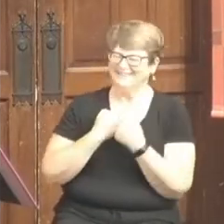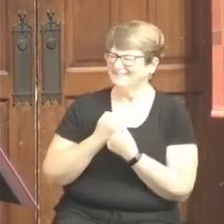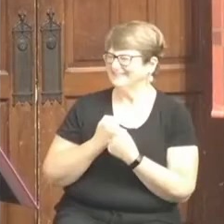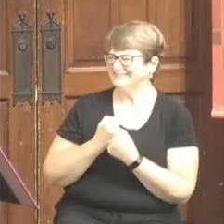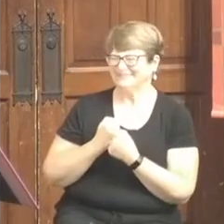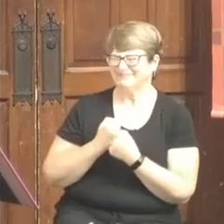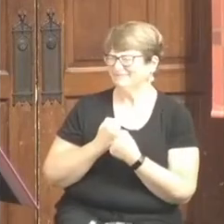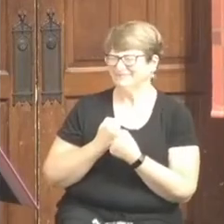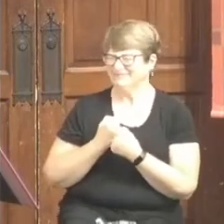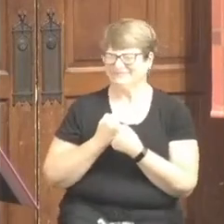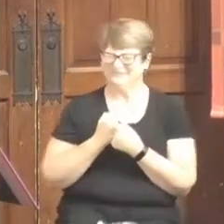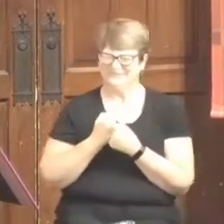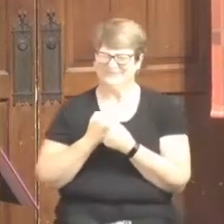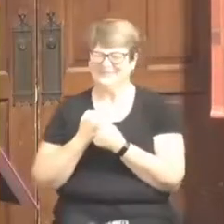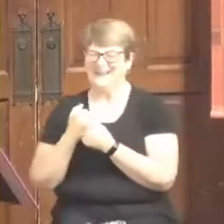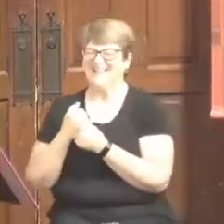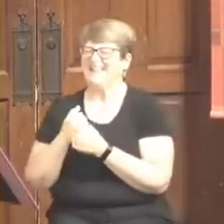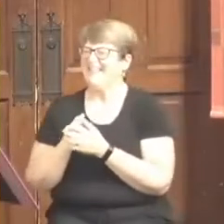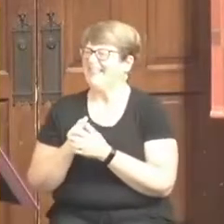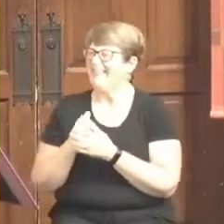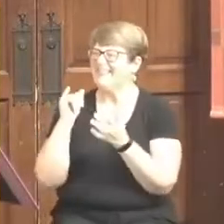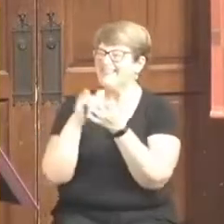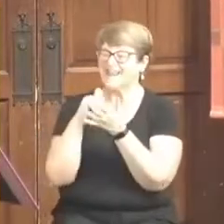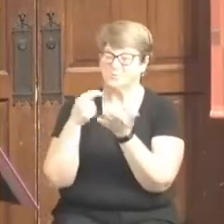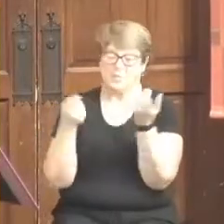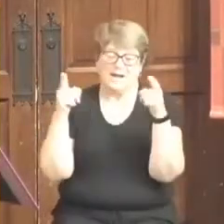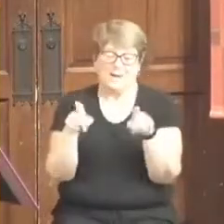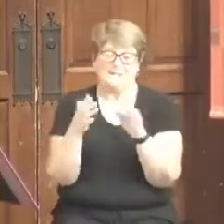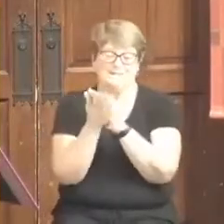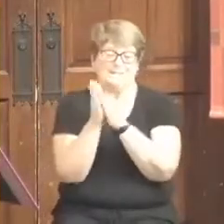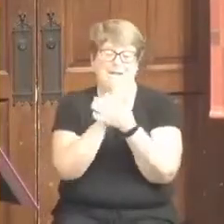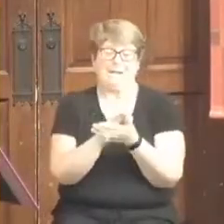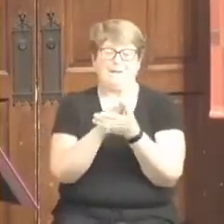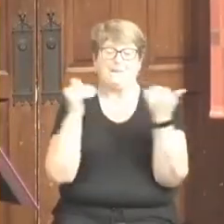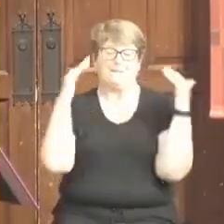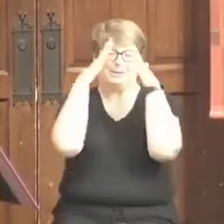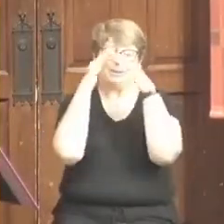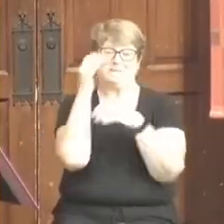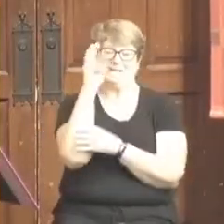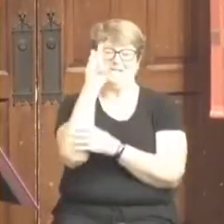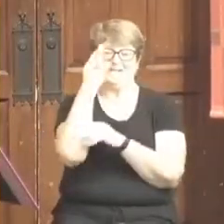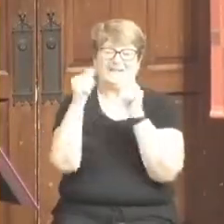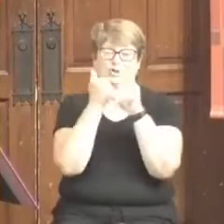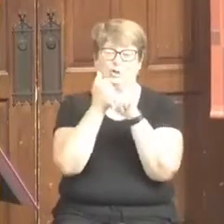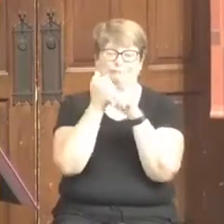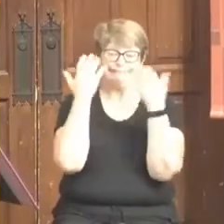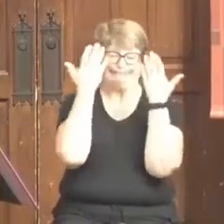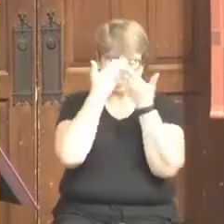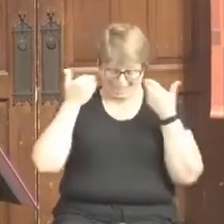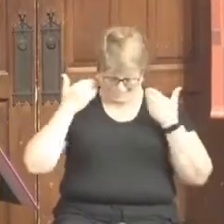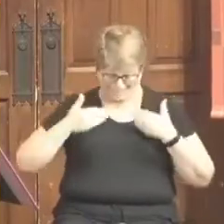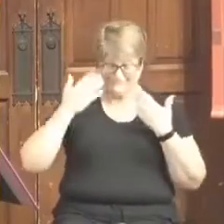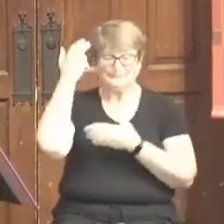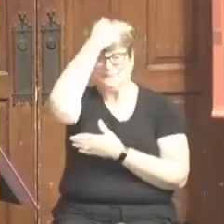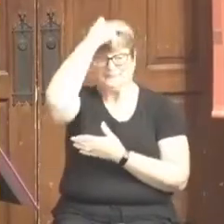But this is what happens after being a bishop for 17 years. This is what you get.